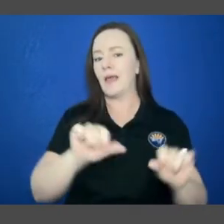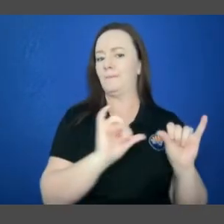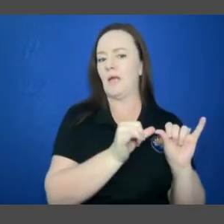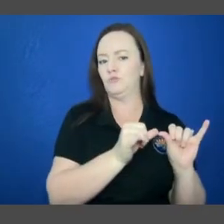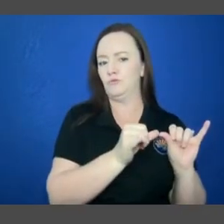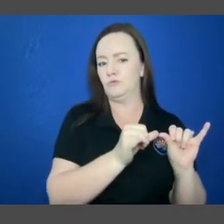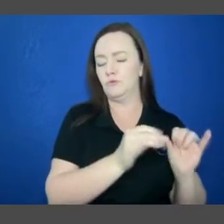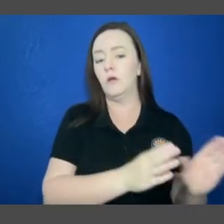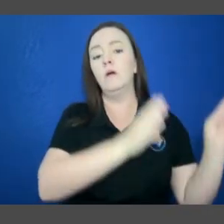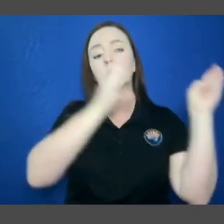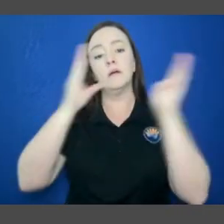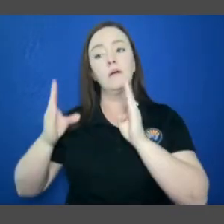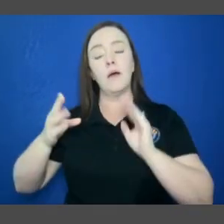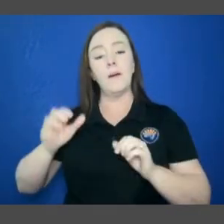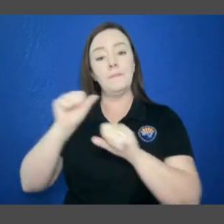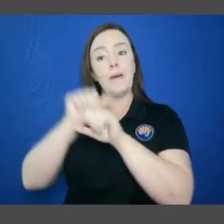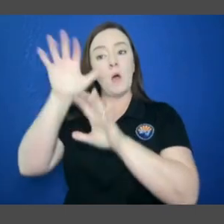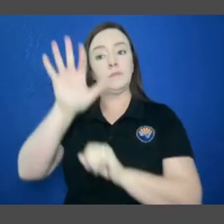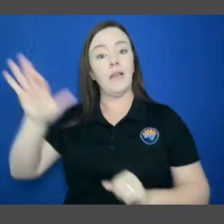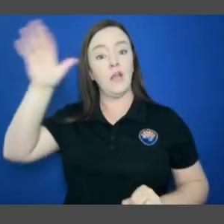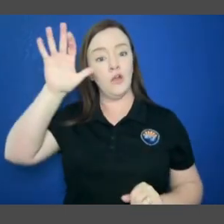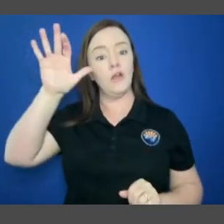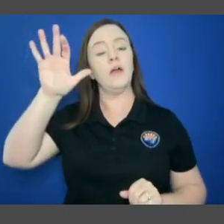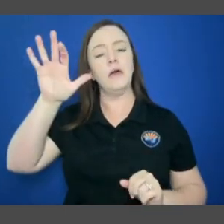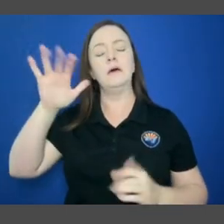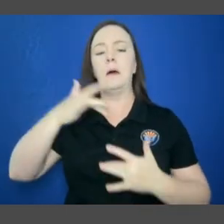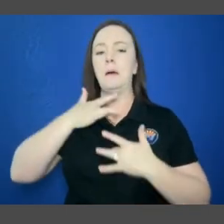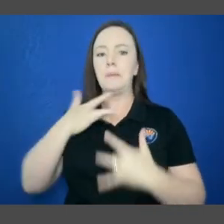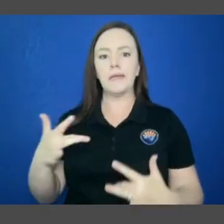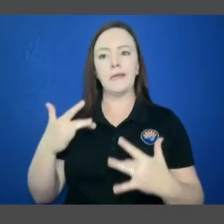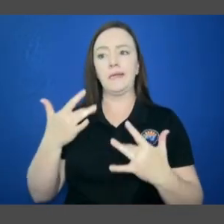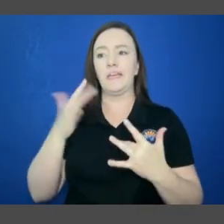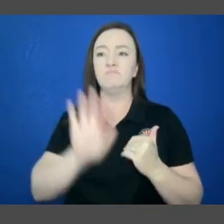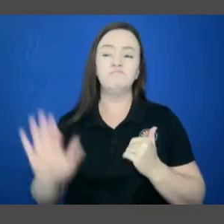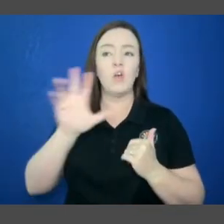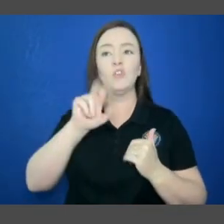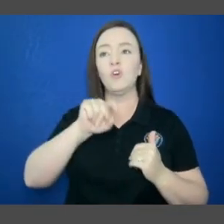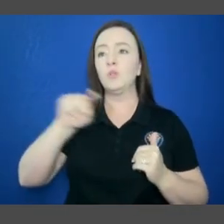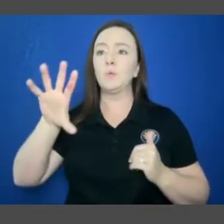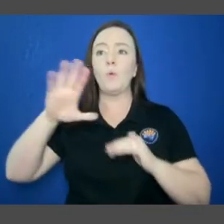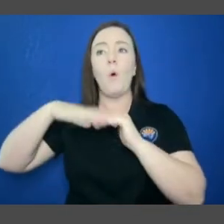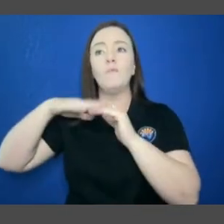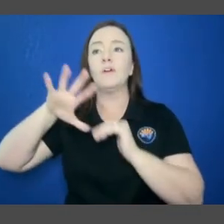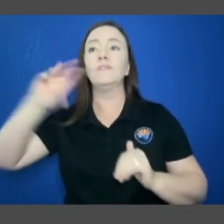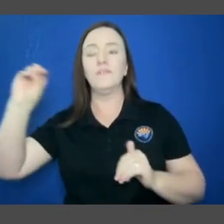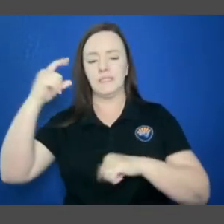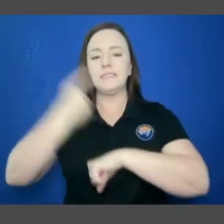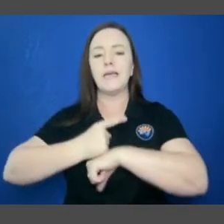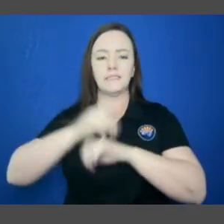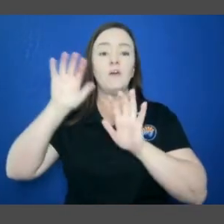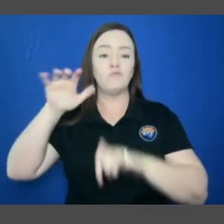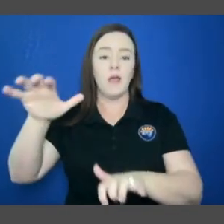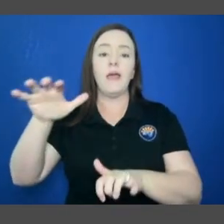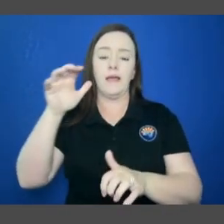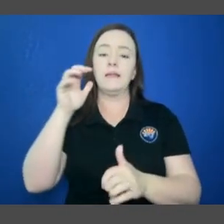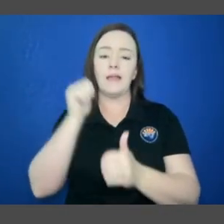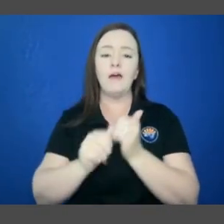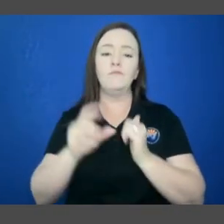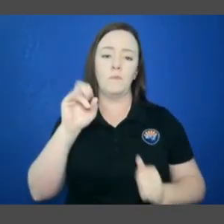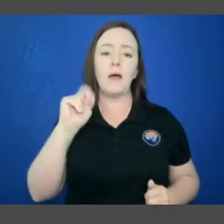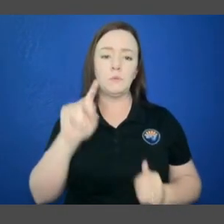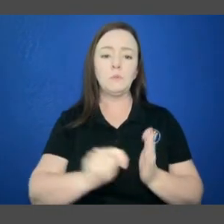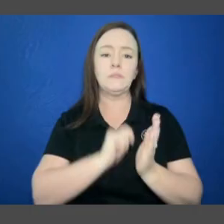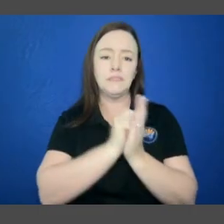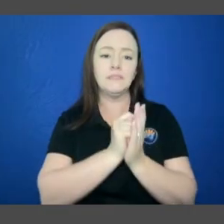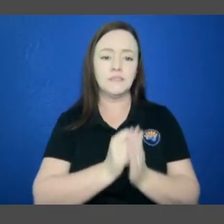while the higher mountainous areas see more like 30 to 50 plus days of rainfall each season.